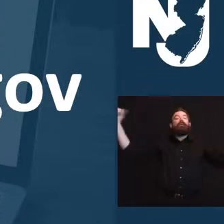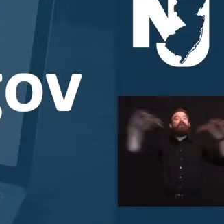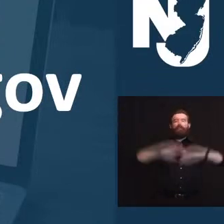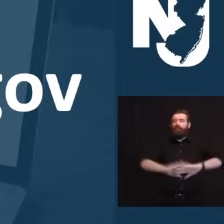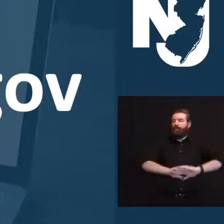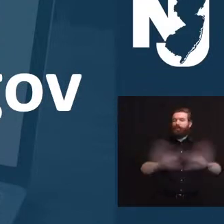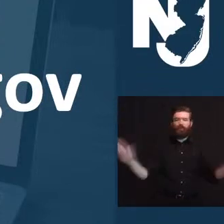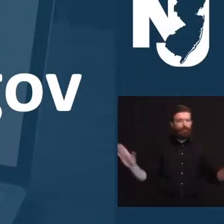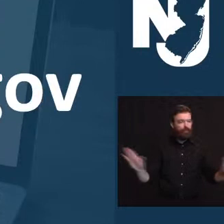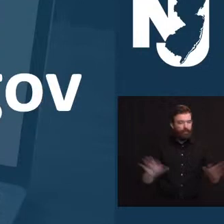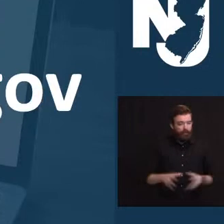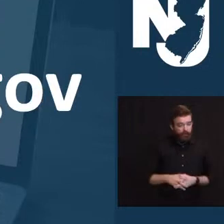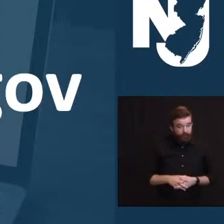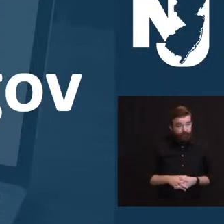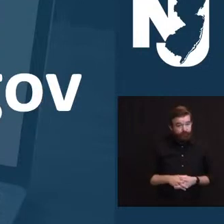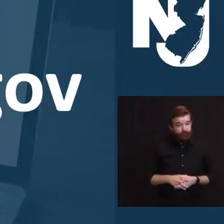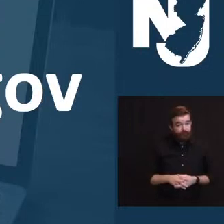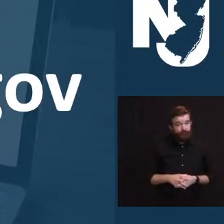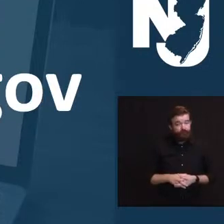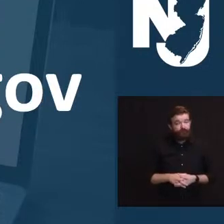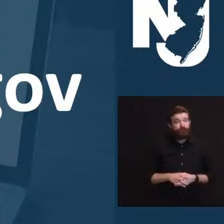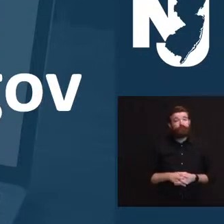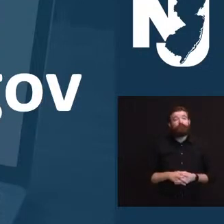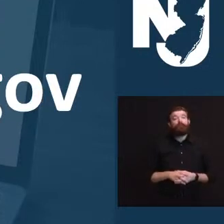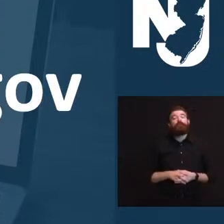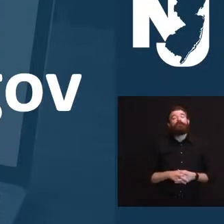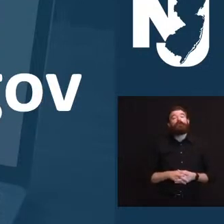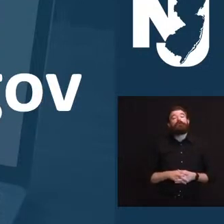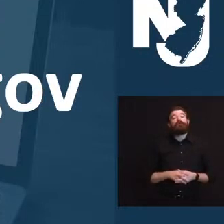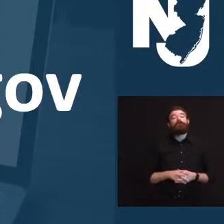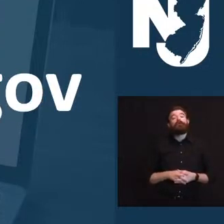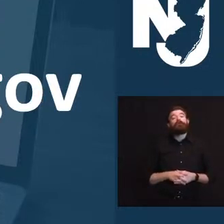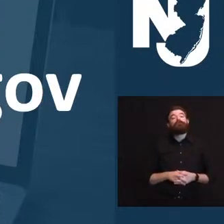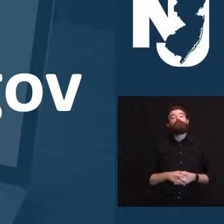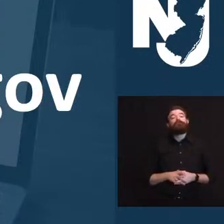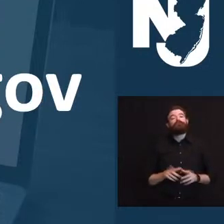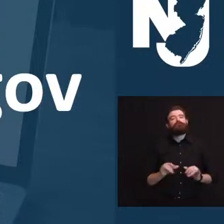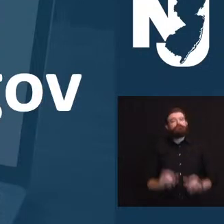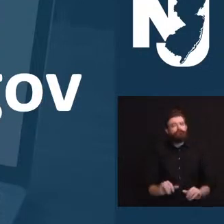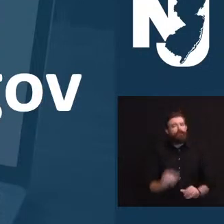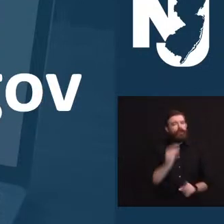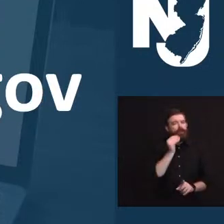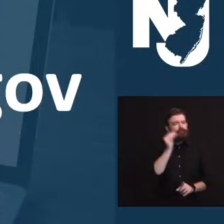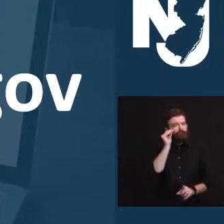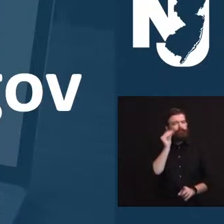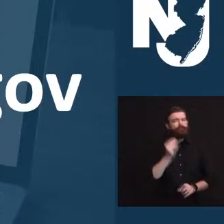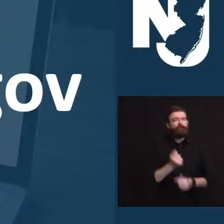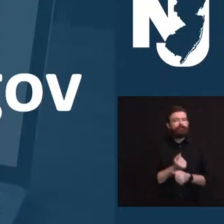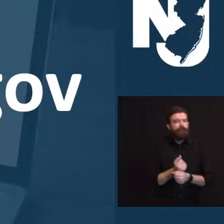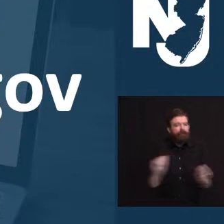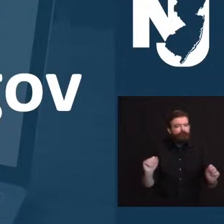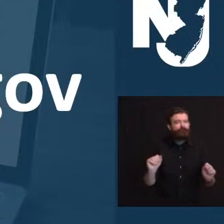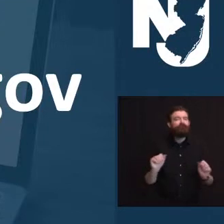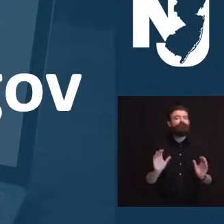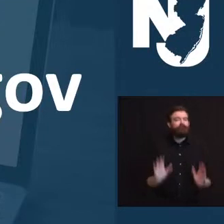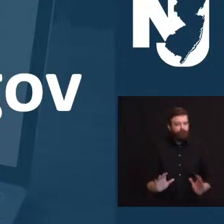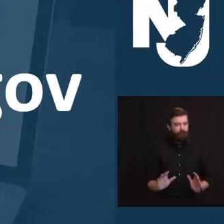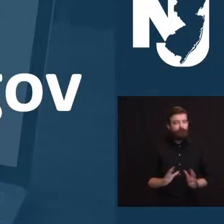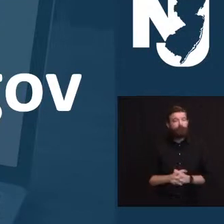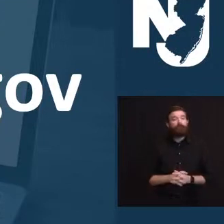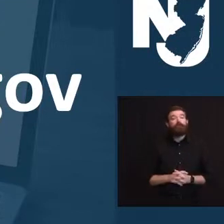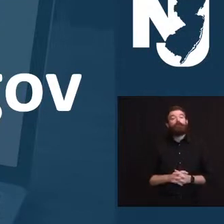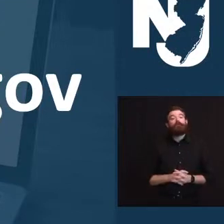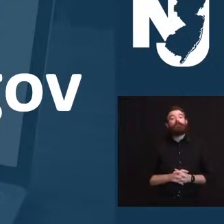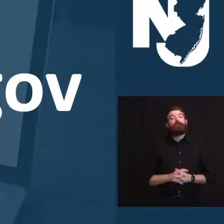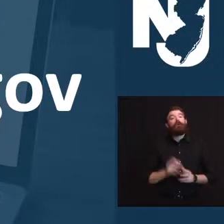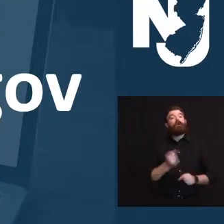safely and responsibly drop the ball drop wherever you are as we usher in 2021. We have a lot to look forward to in the new year,